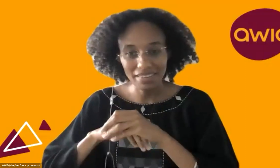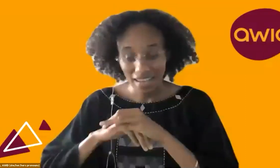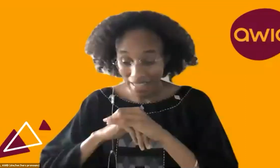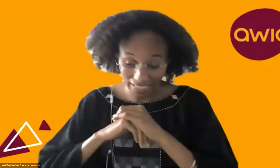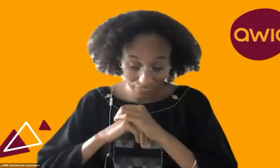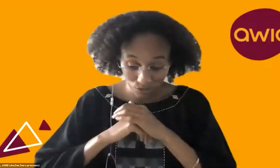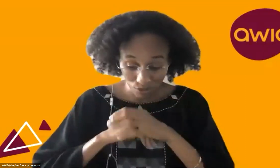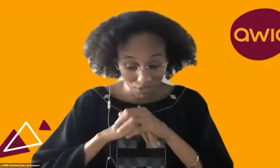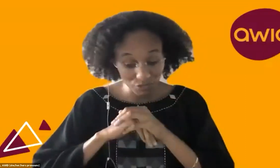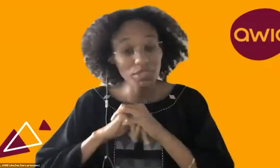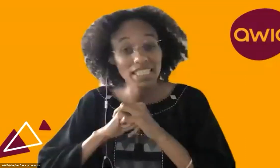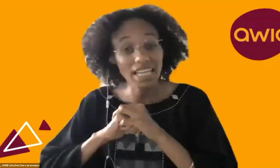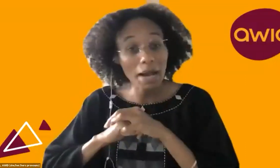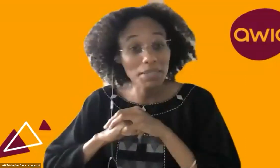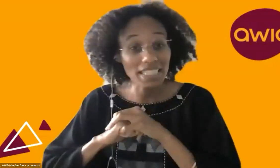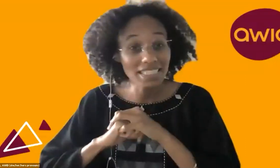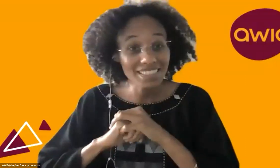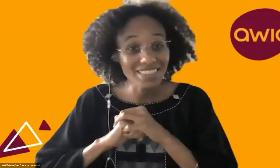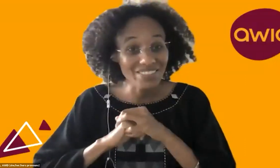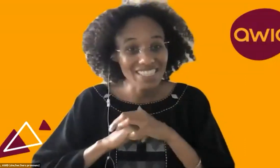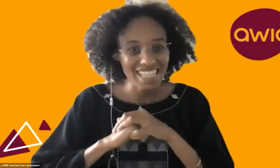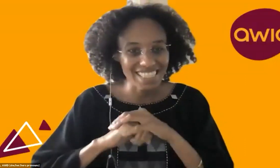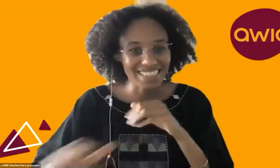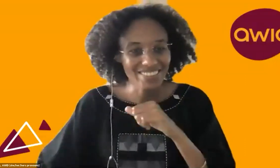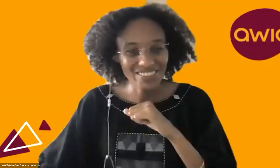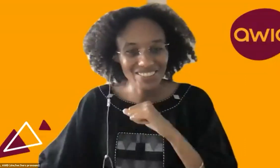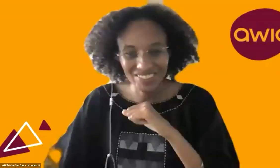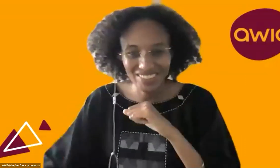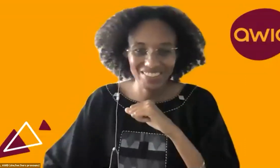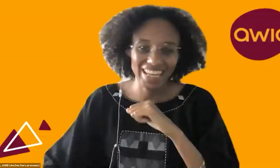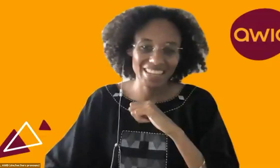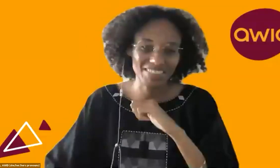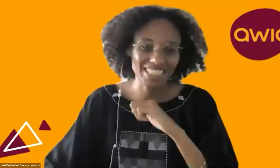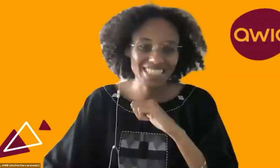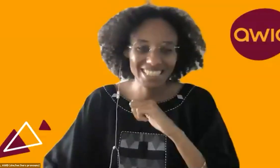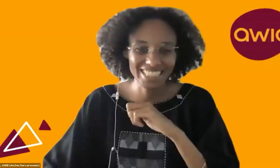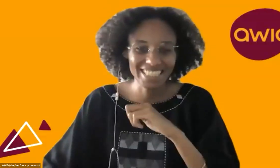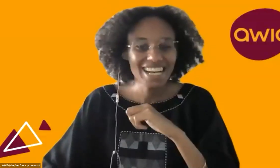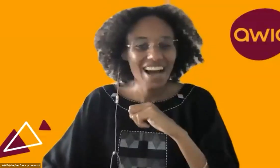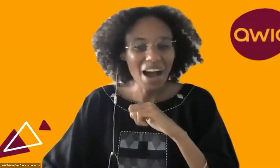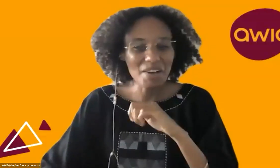South. And thank you so much for bringing ABBA into the conversation. What would we do without ABBA?